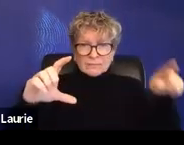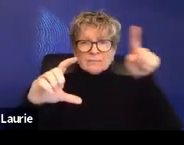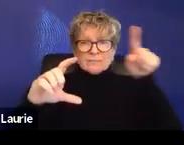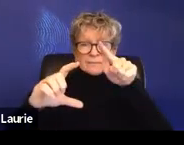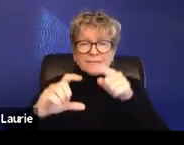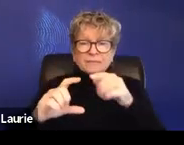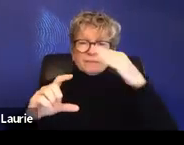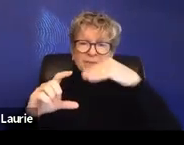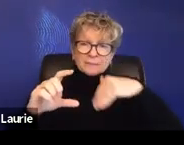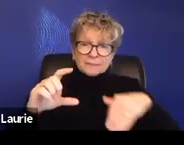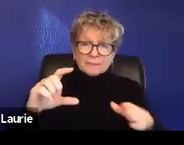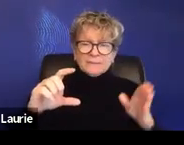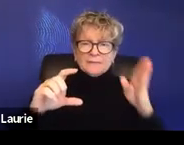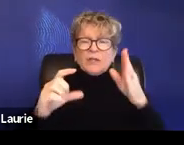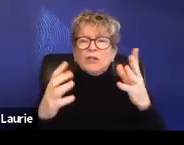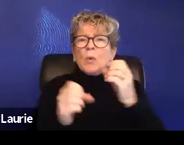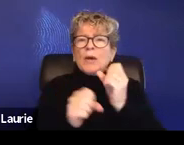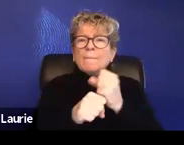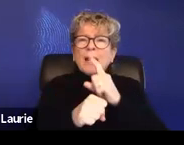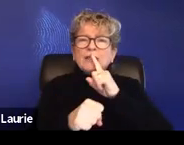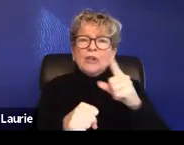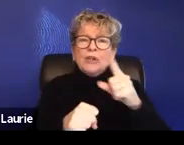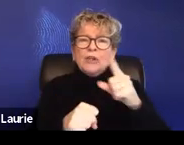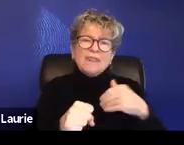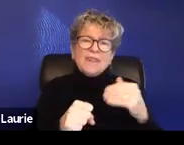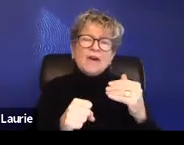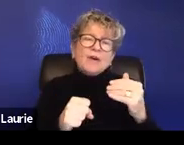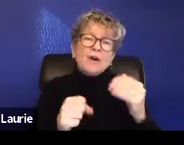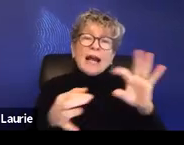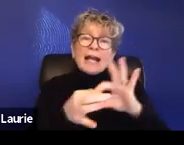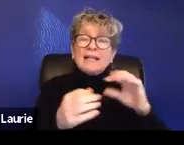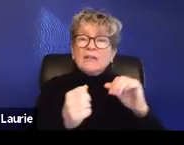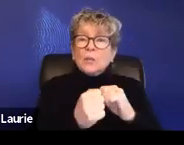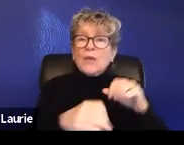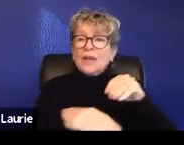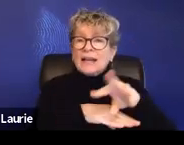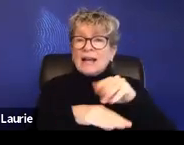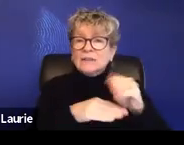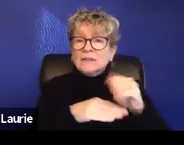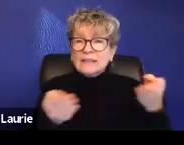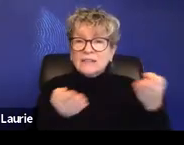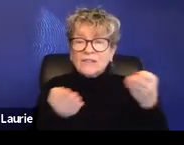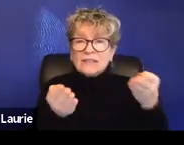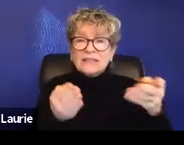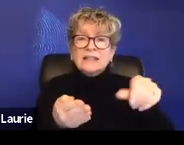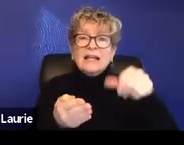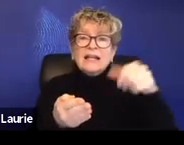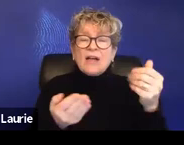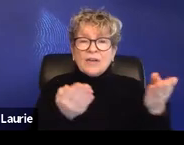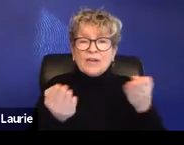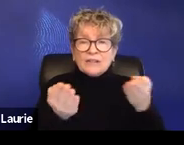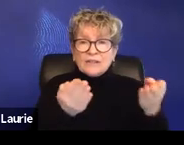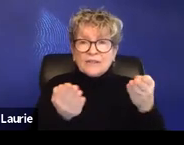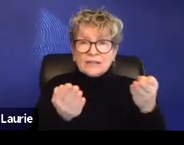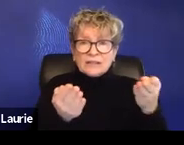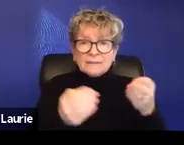assault advocate. We always want to make sure that they're connected to, uh, counseling services and any other services that they are